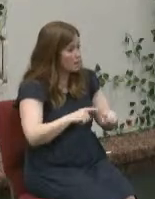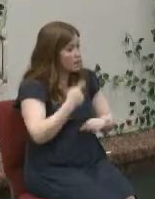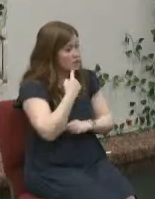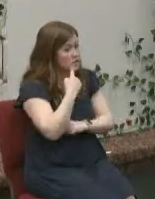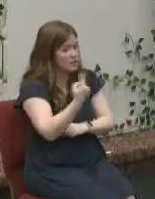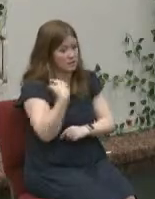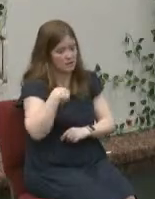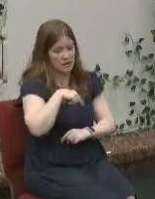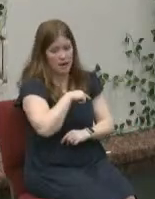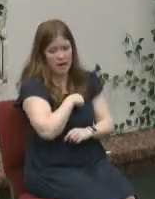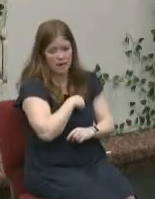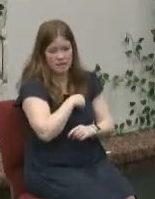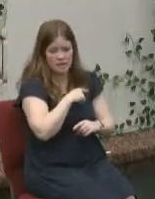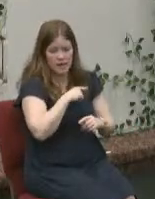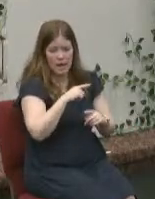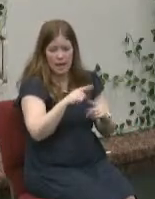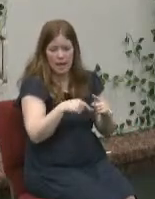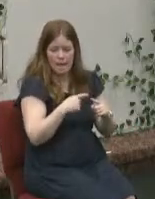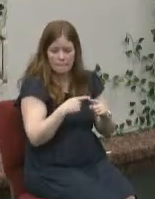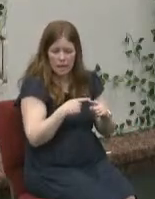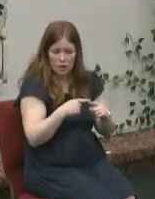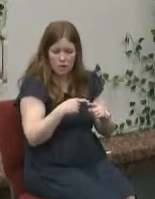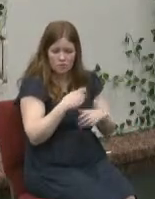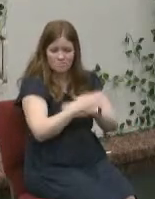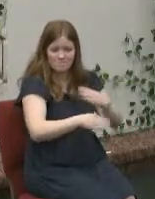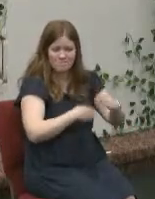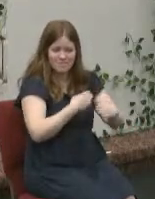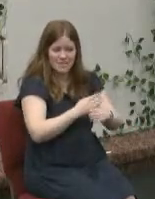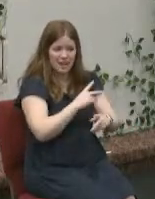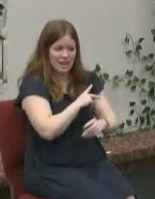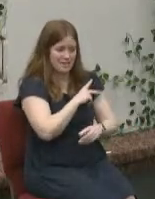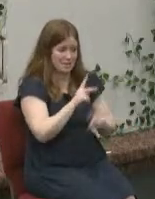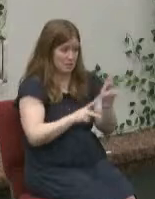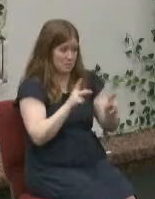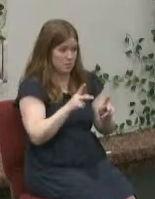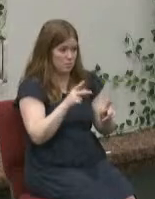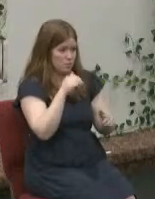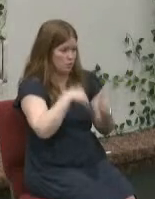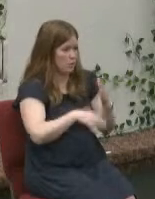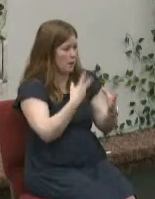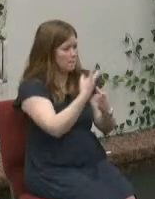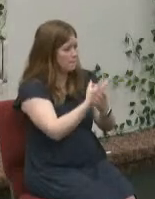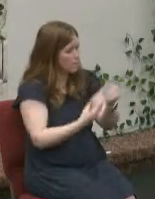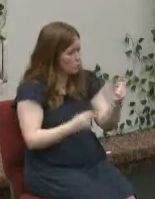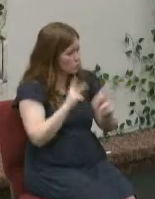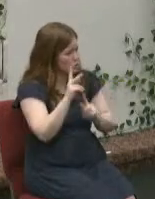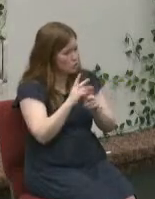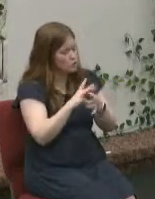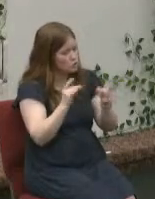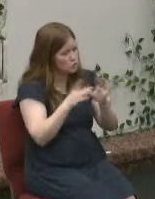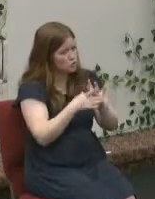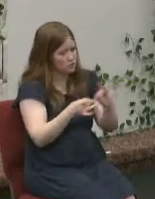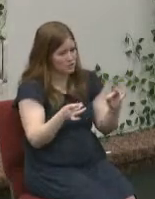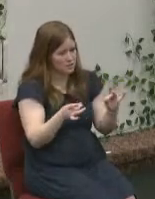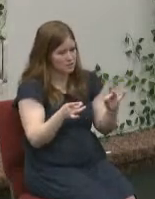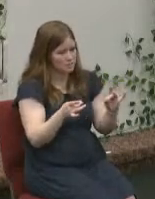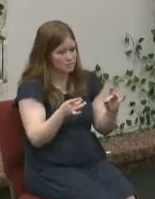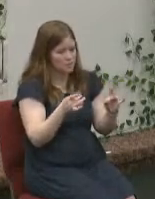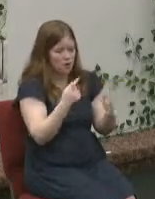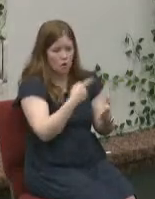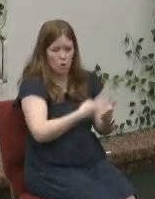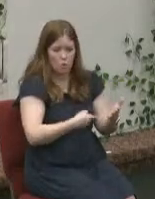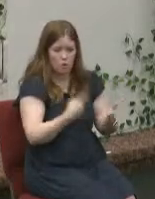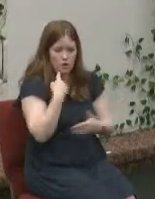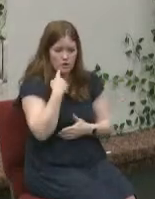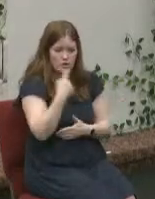about the types of people are in both types of stories do you see what he's saying see the women